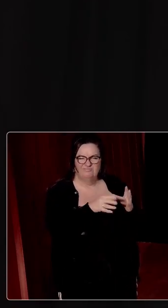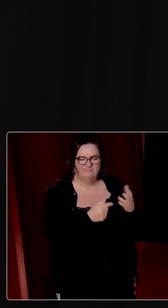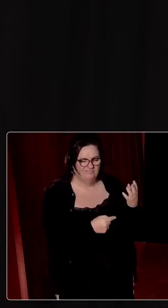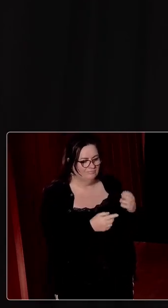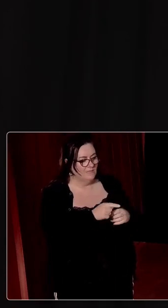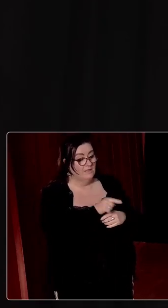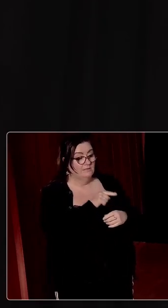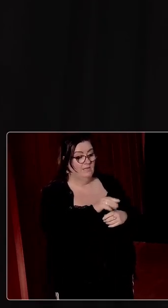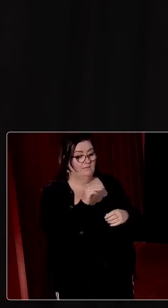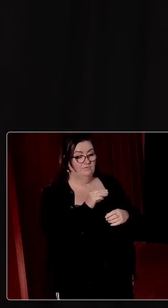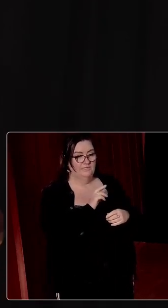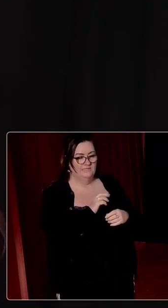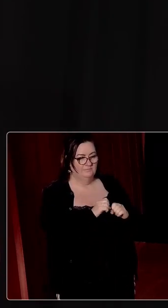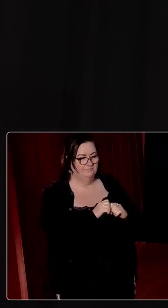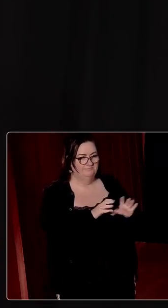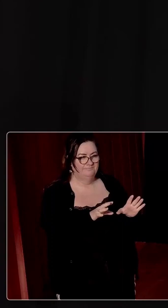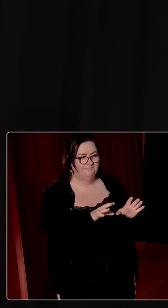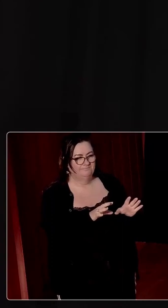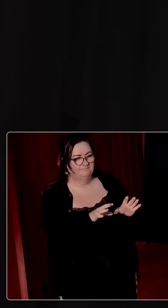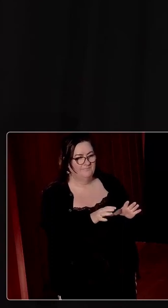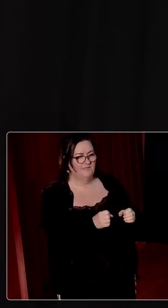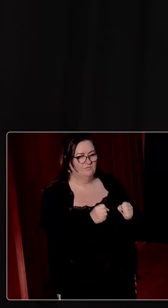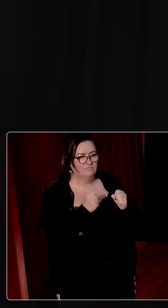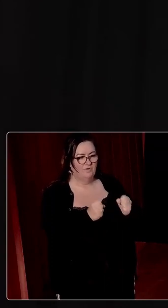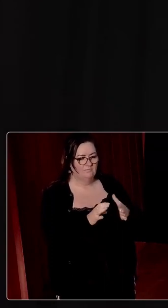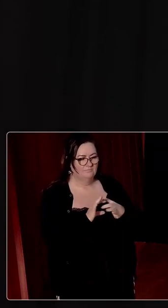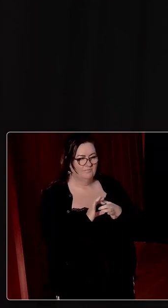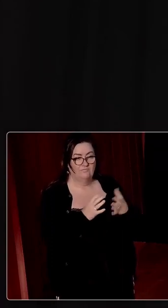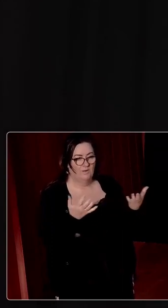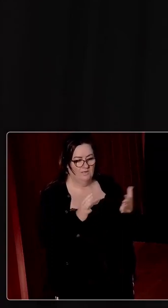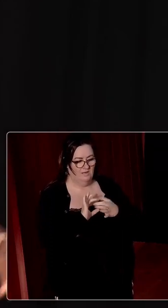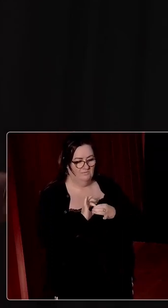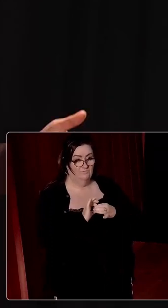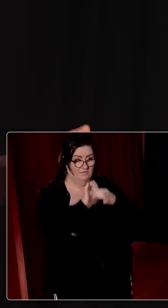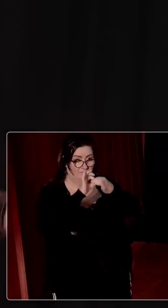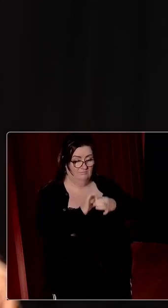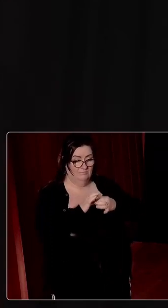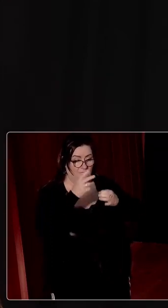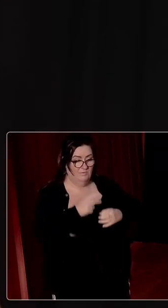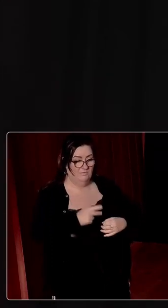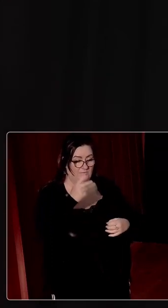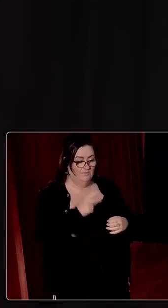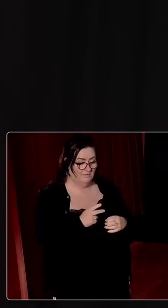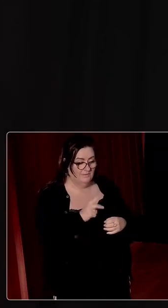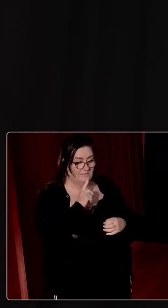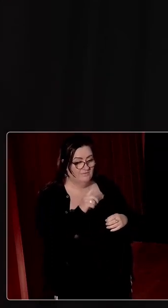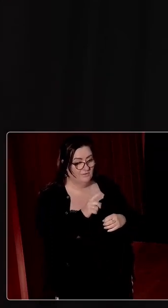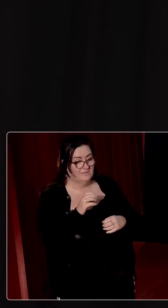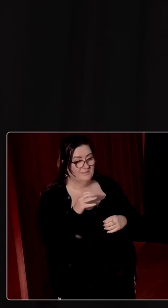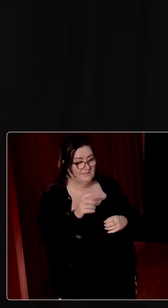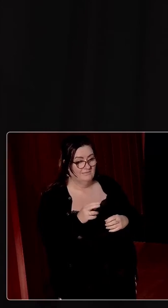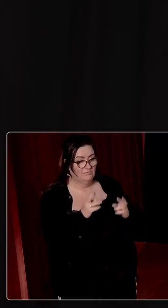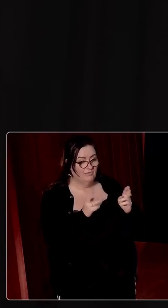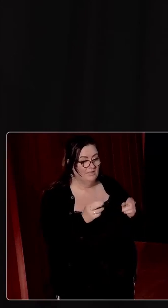potentially unleashed an incremental strengthening of relations north-south. But then, of course, the civil rights